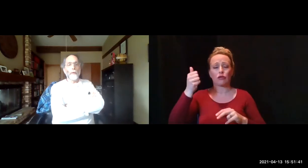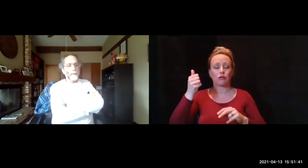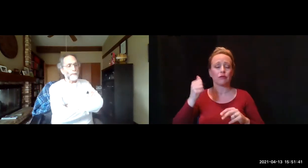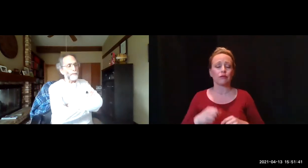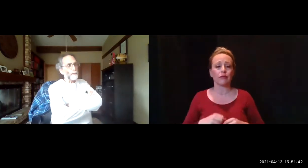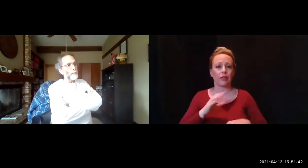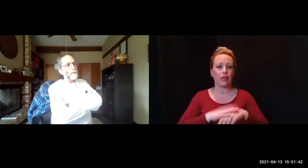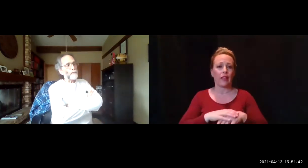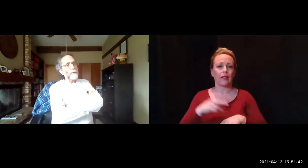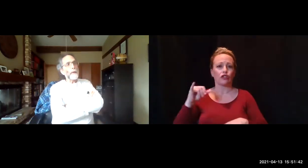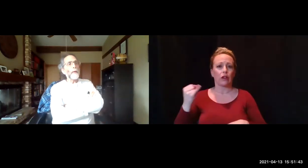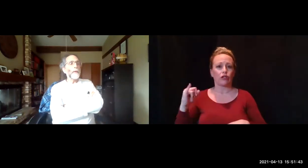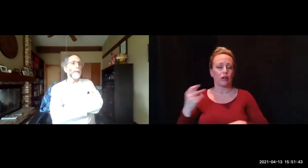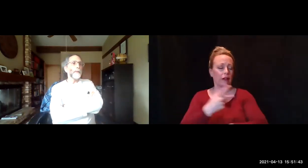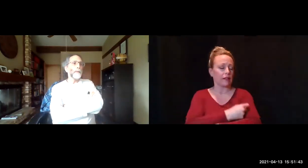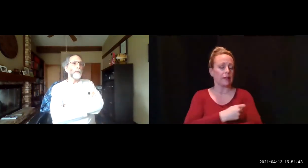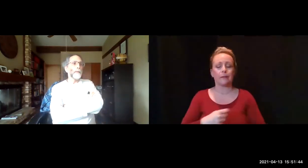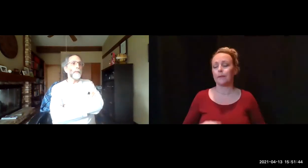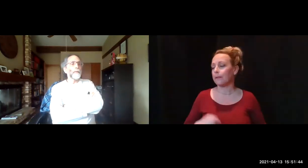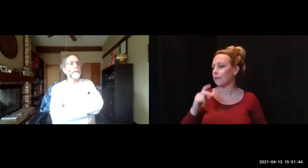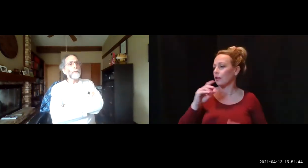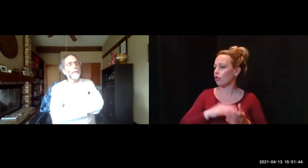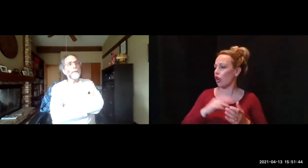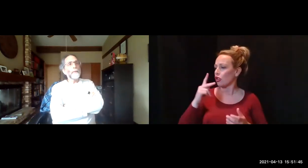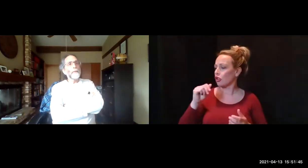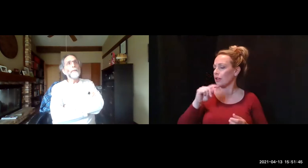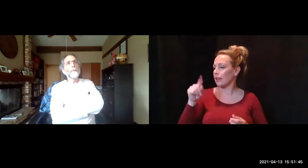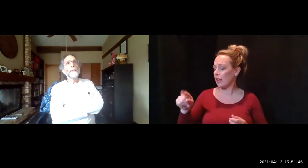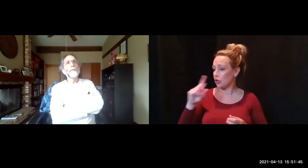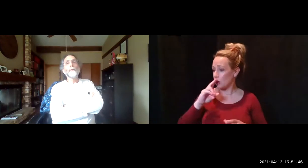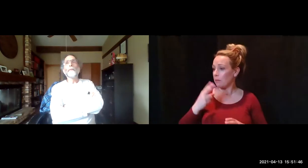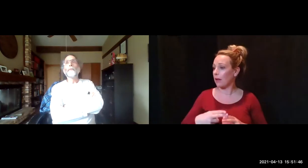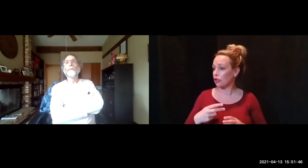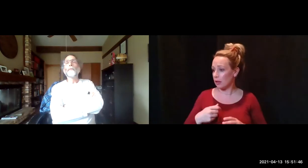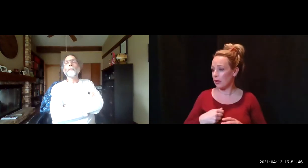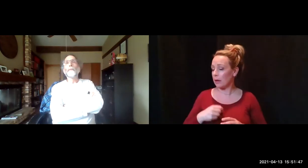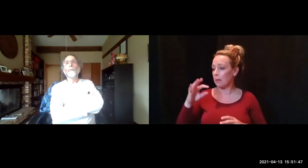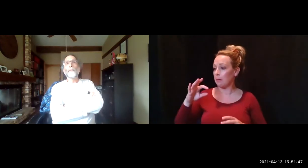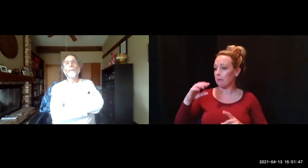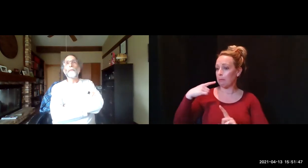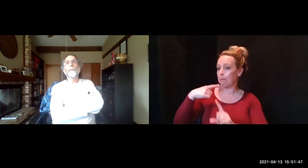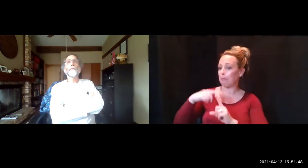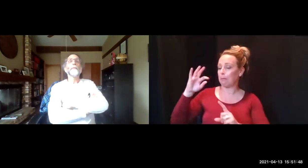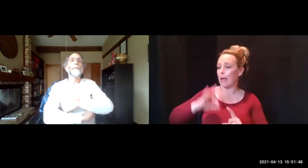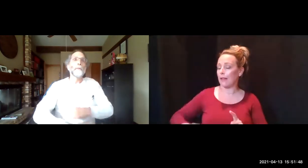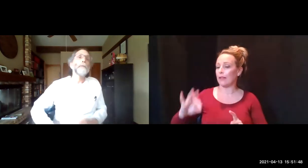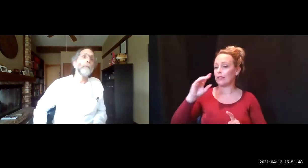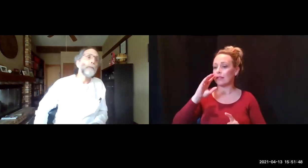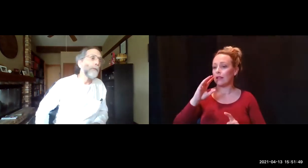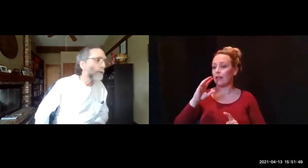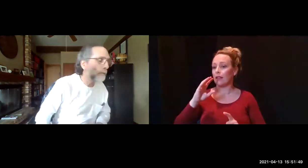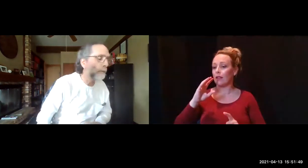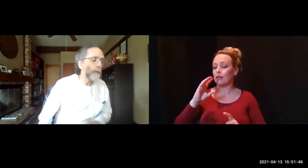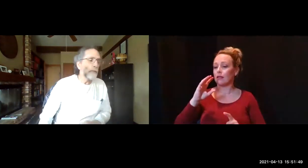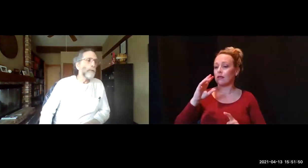Dr. Katz, earlier today you were mentioning the benefits of the surveillance system, such as V-safe that people might be familiar